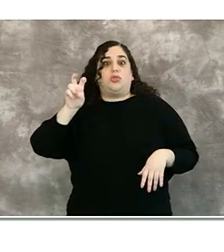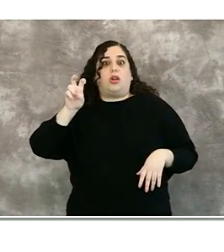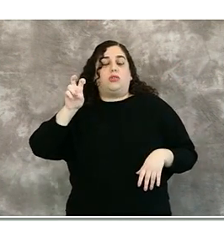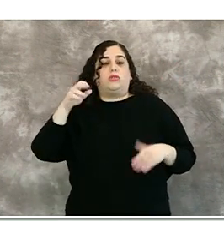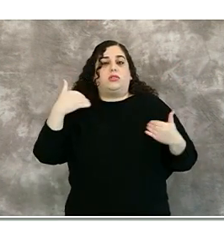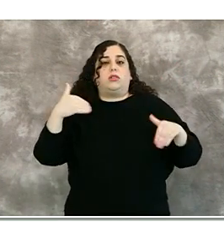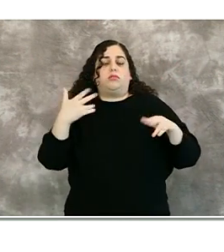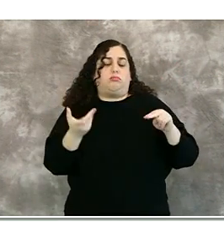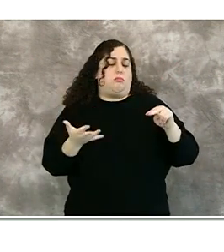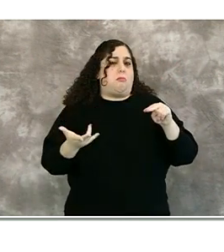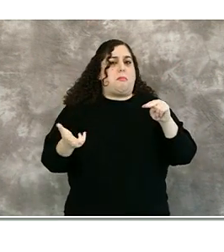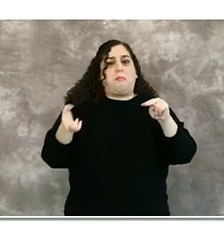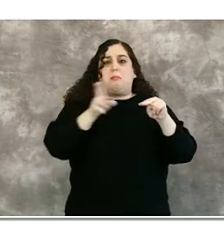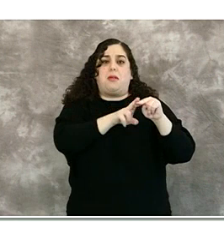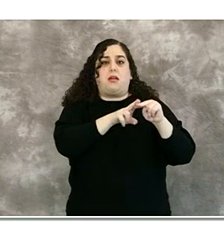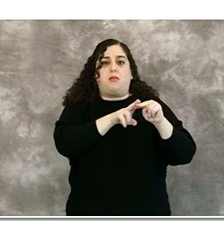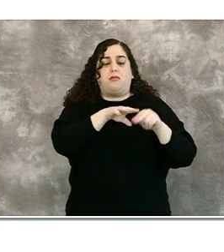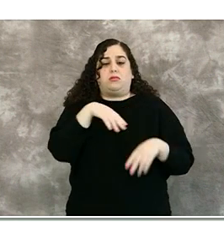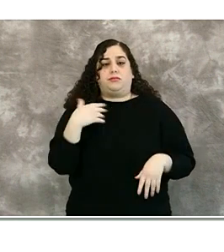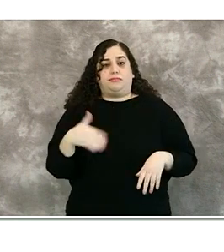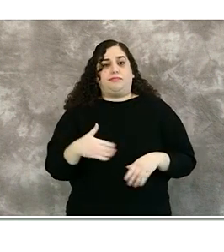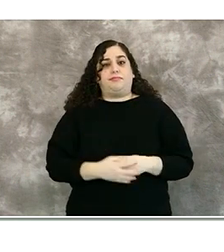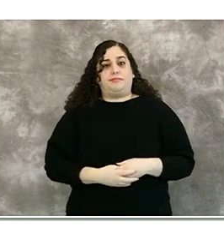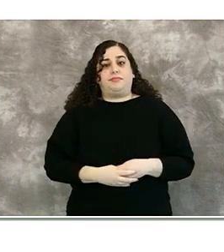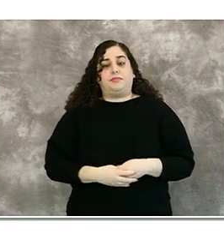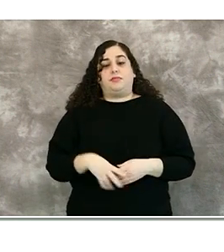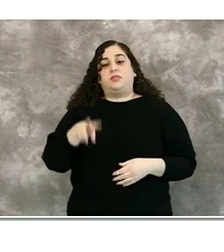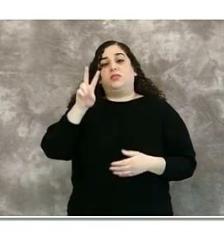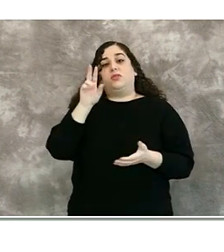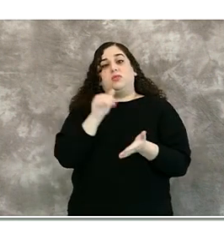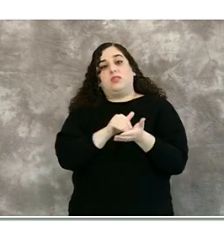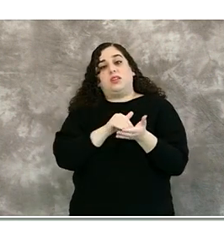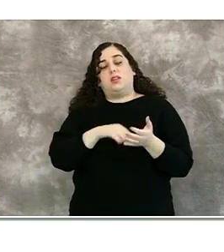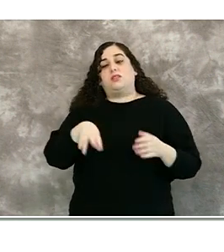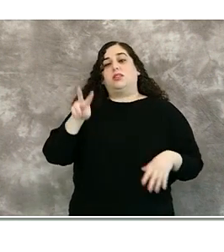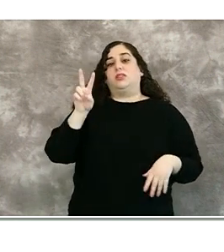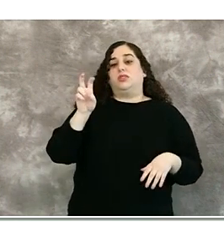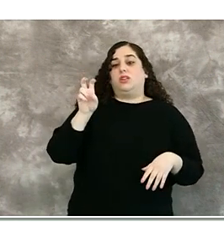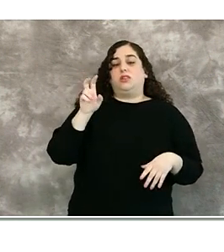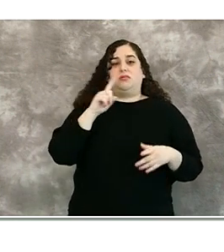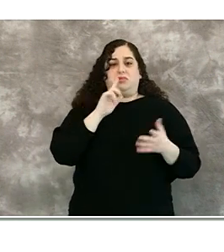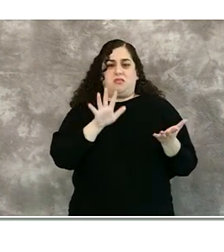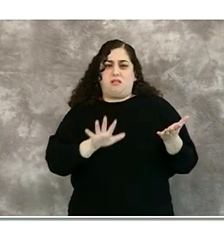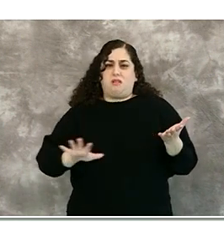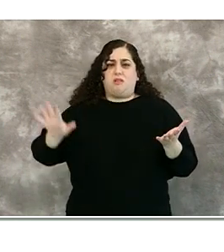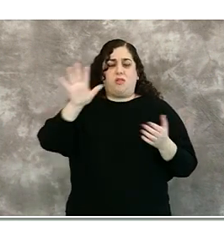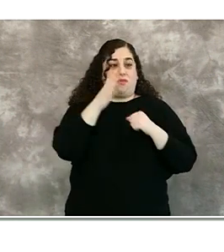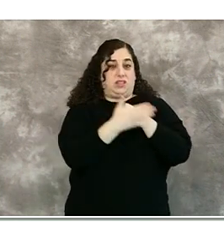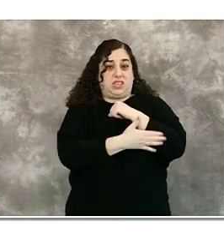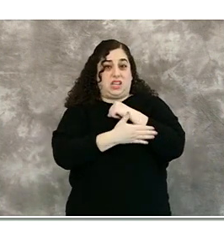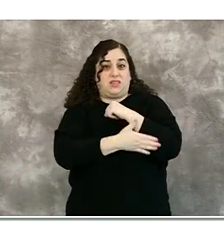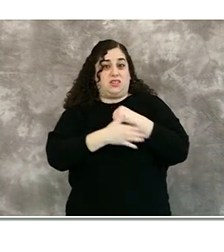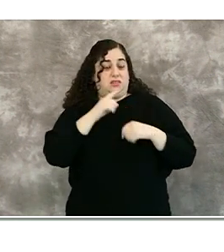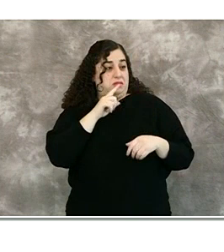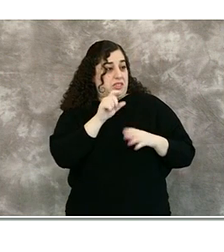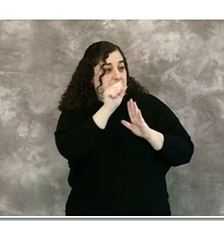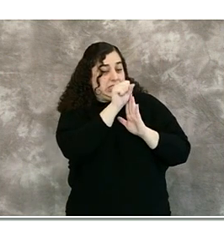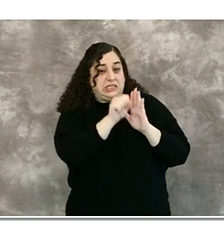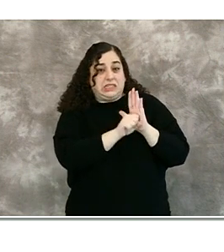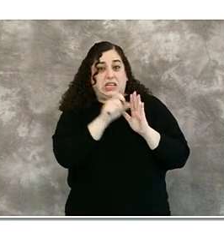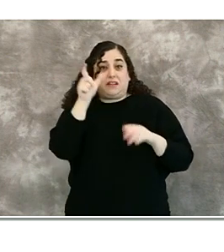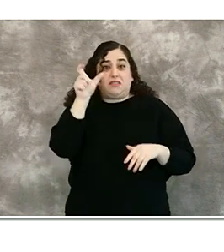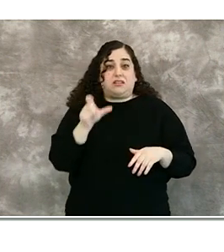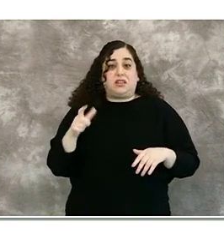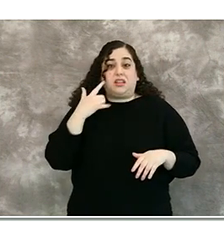This increase is consistent with what's being seen across the country and in the state and is likely due to several